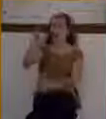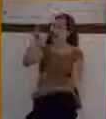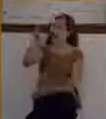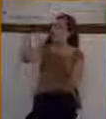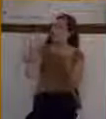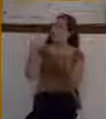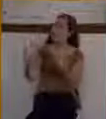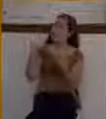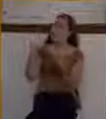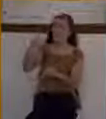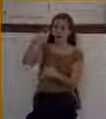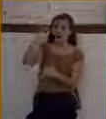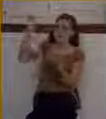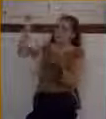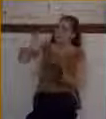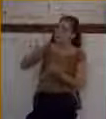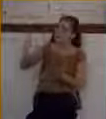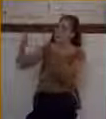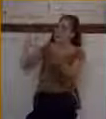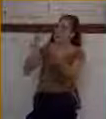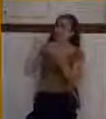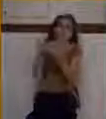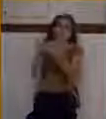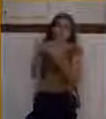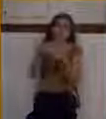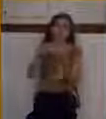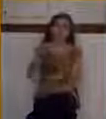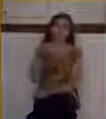his mercy. Whatever that need might be.